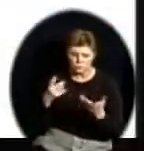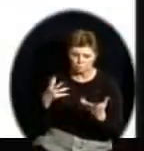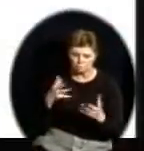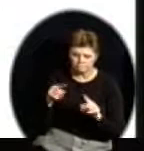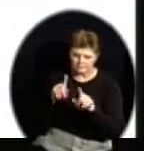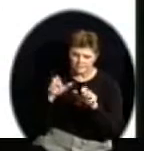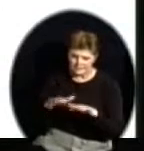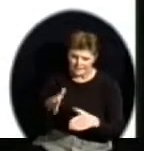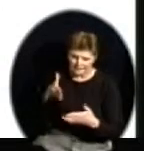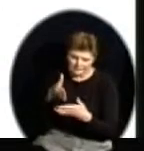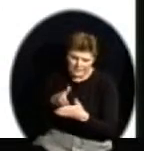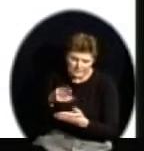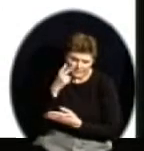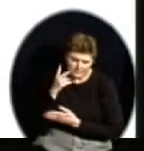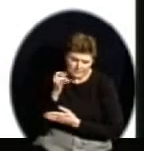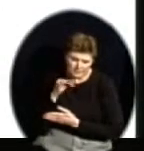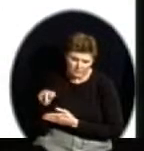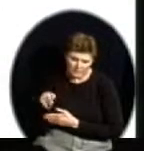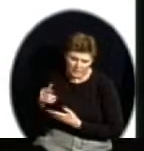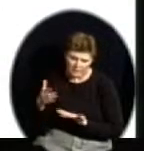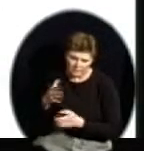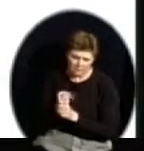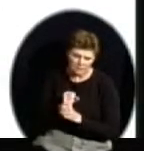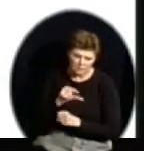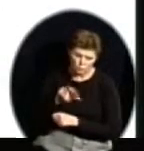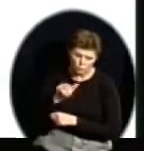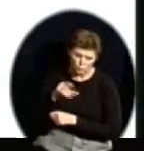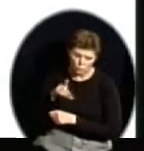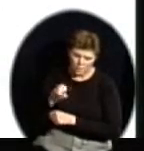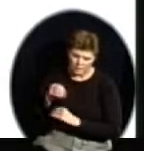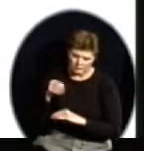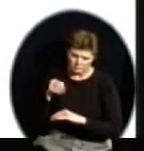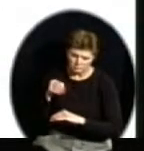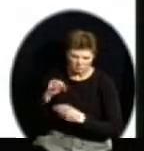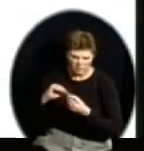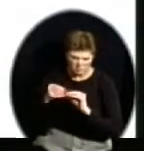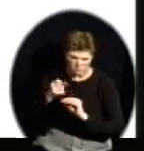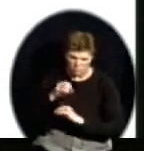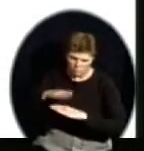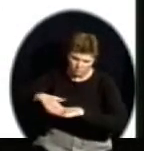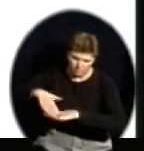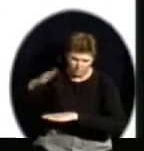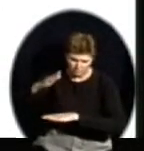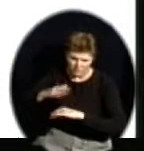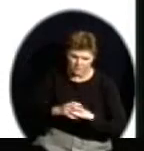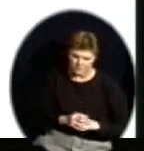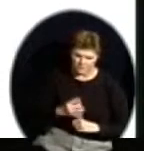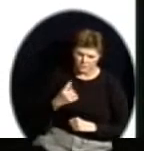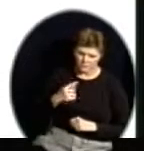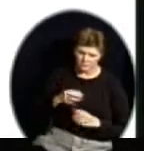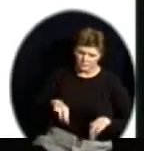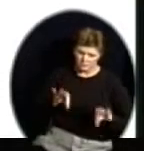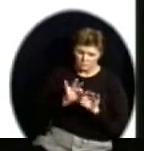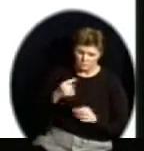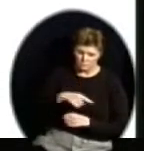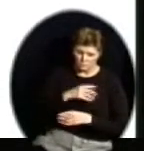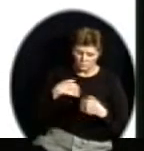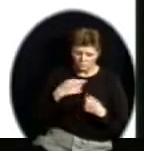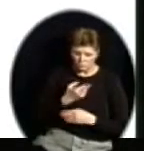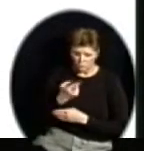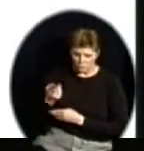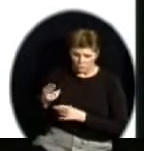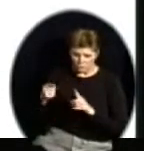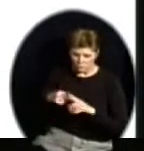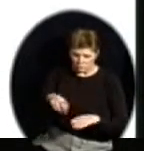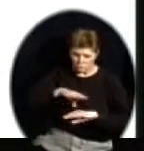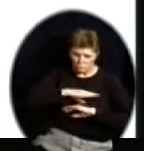standards. It's also important in terms of the resources. We had to make sure we had appropriate resources to match the new standards. We also had to